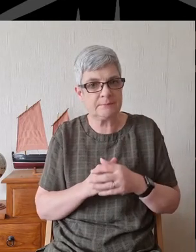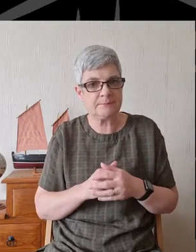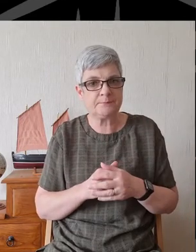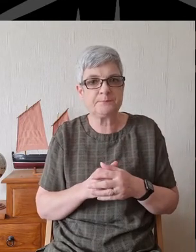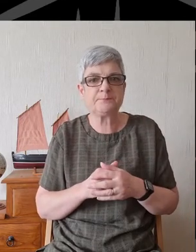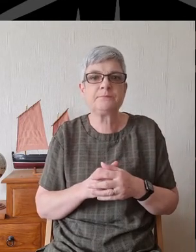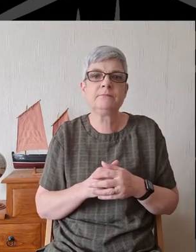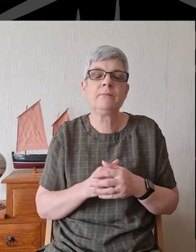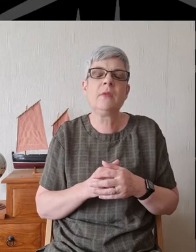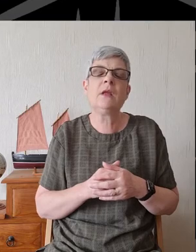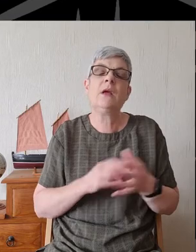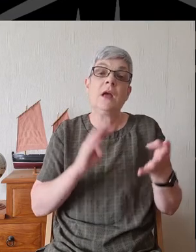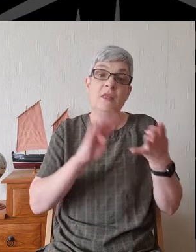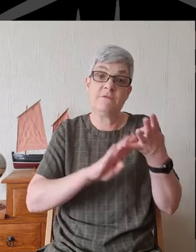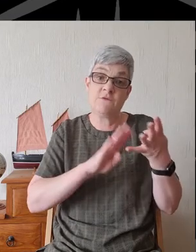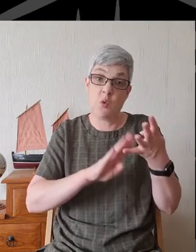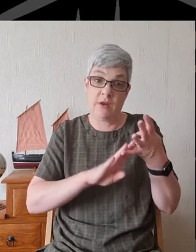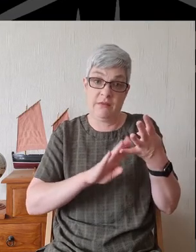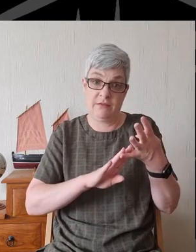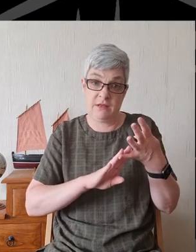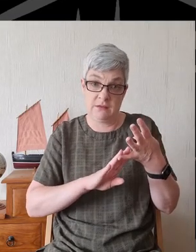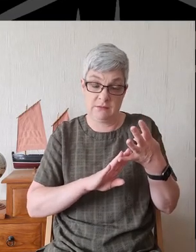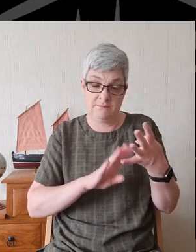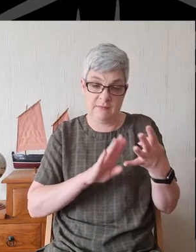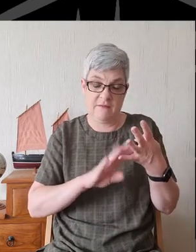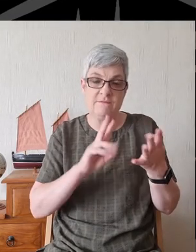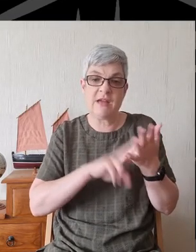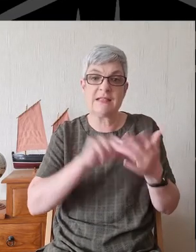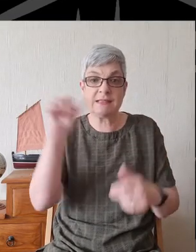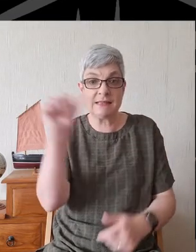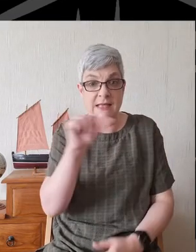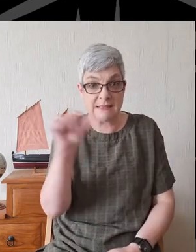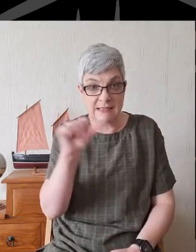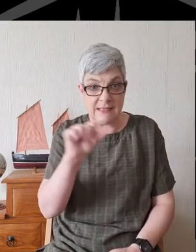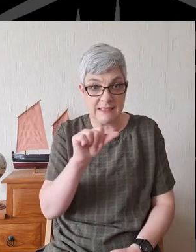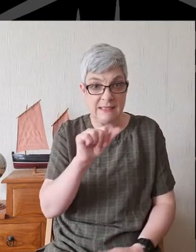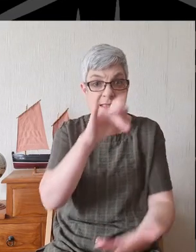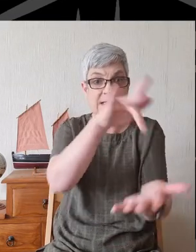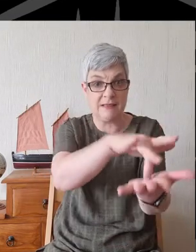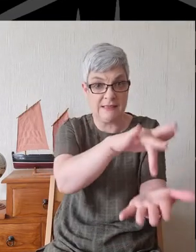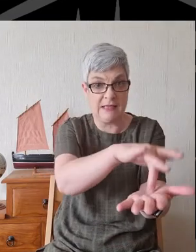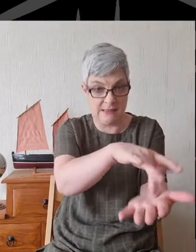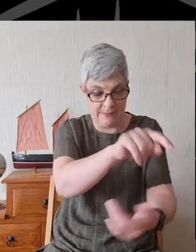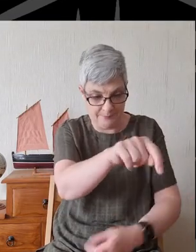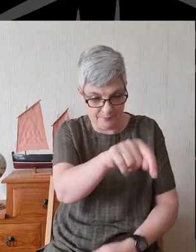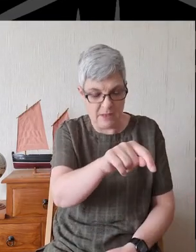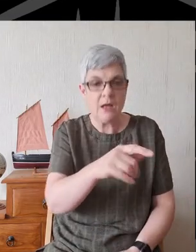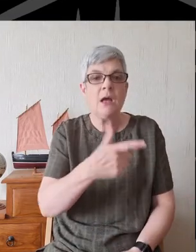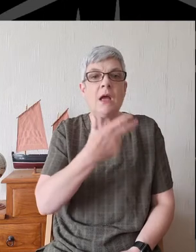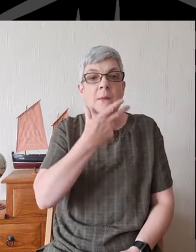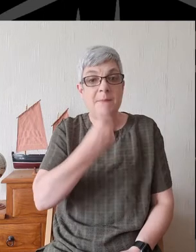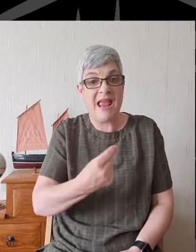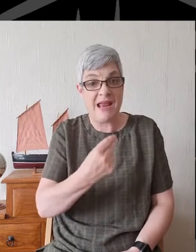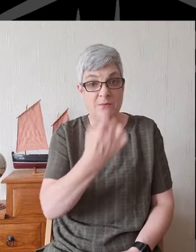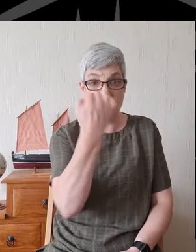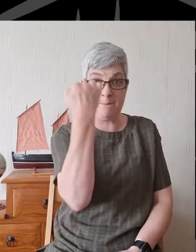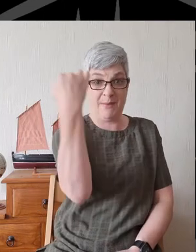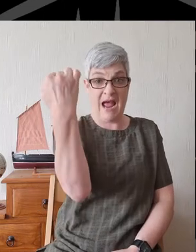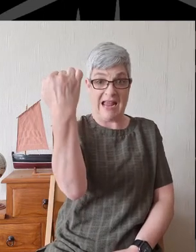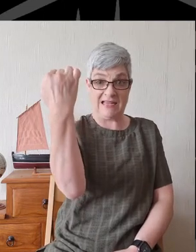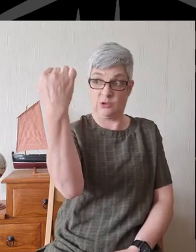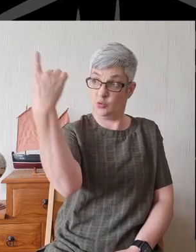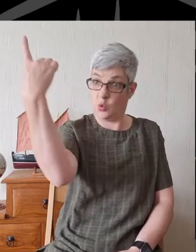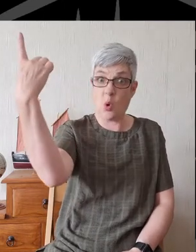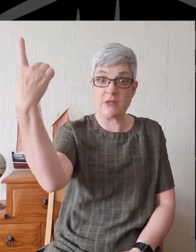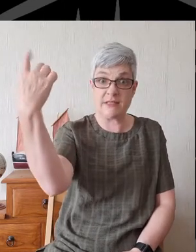And in the fourth and final stage in verse 16 is in the inner court men with their backs to the presence of God